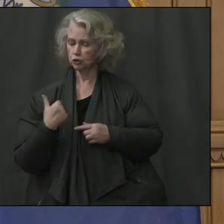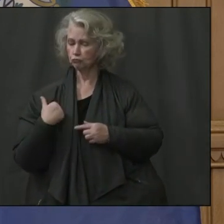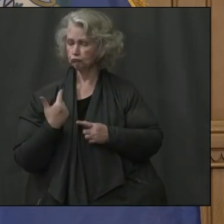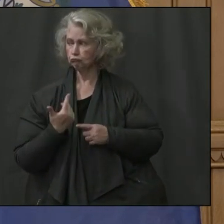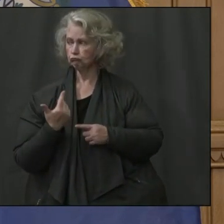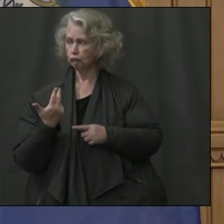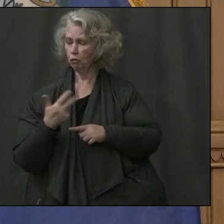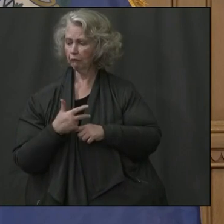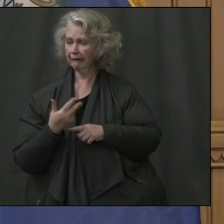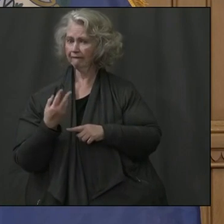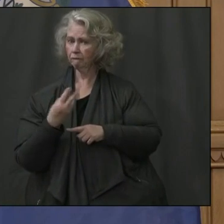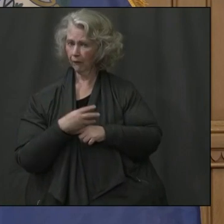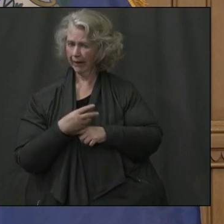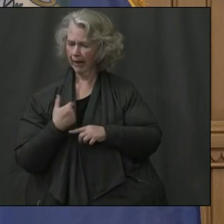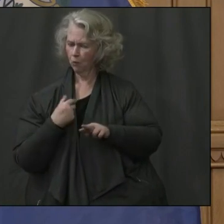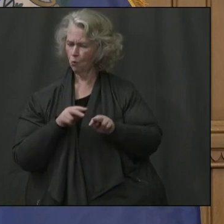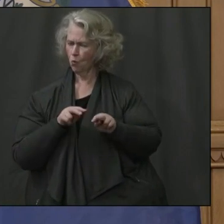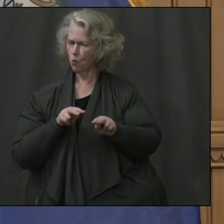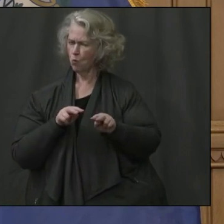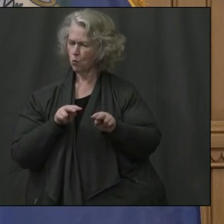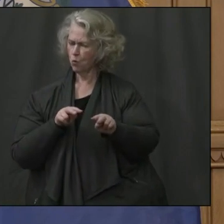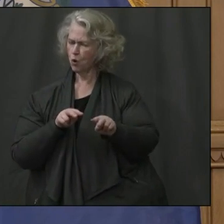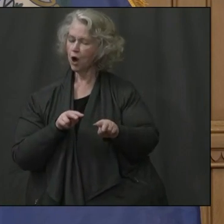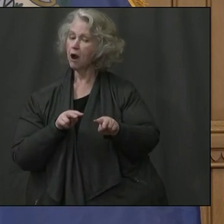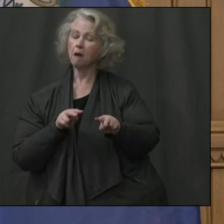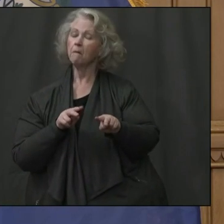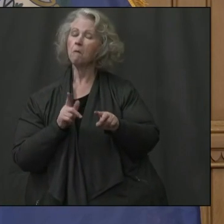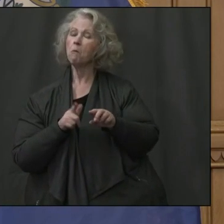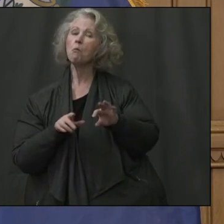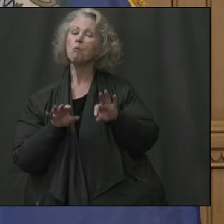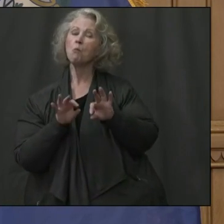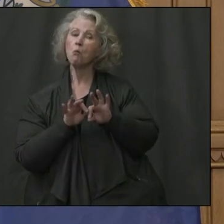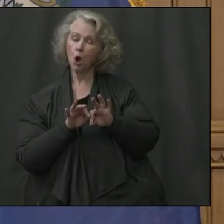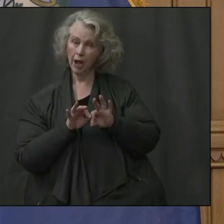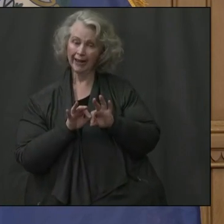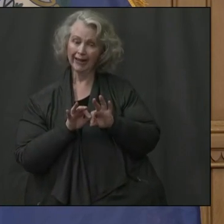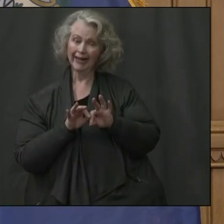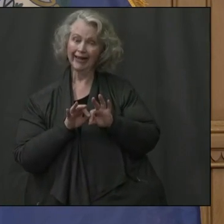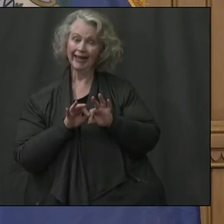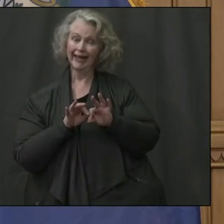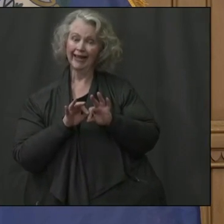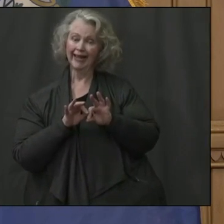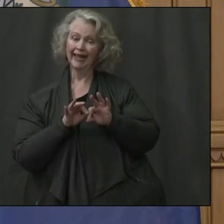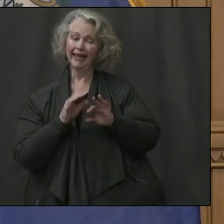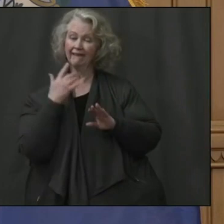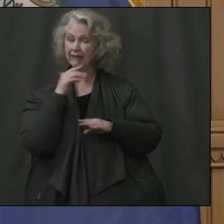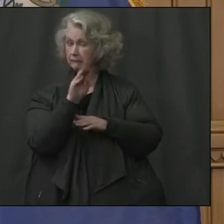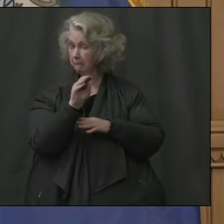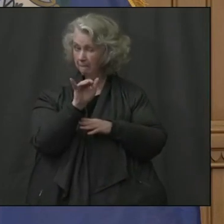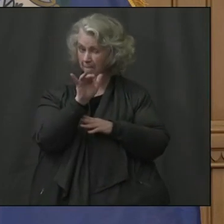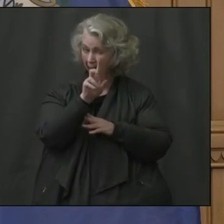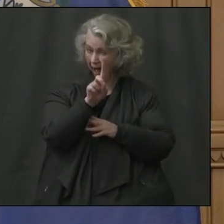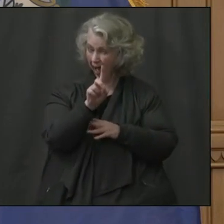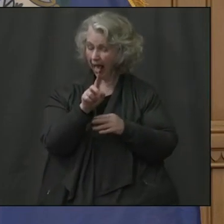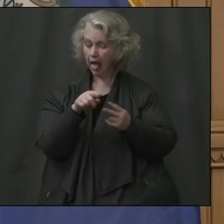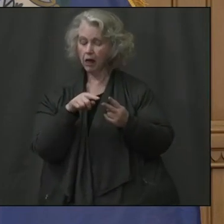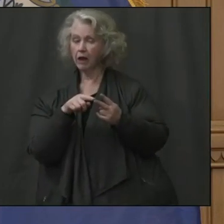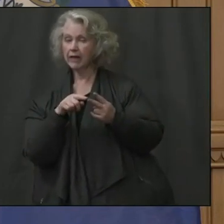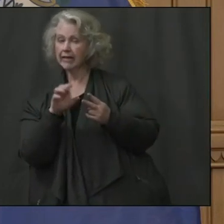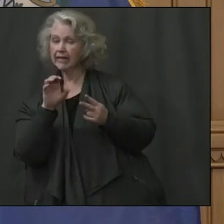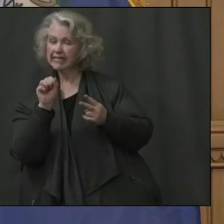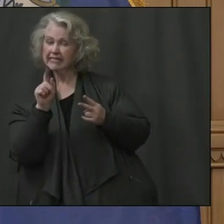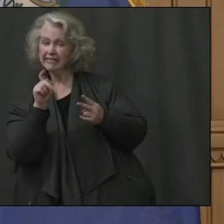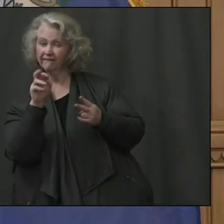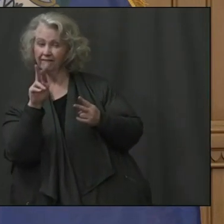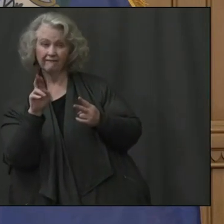days, we're following that carefully, but more importantly, um, if it's the mild case or it's the severe case, we